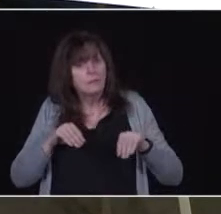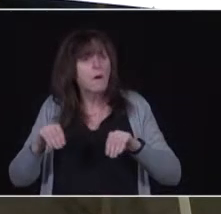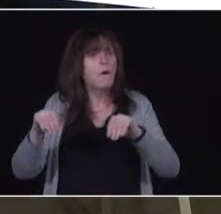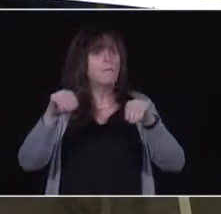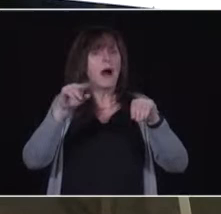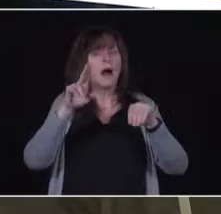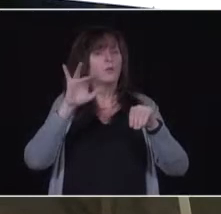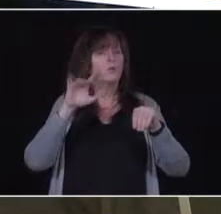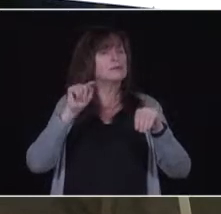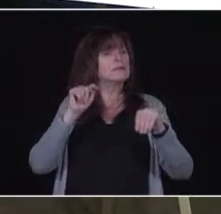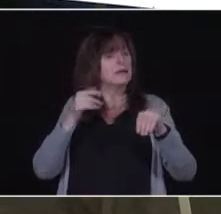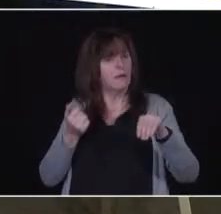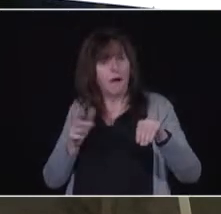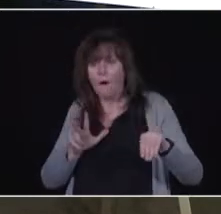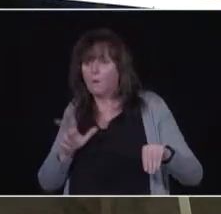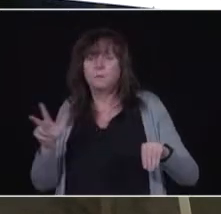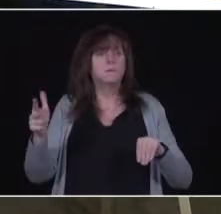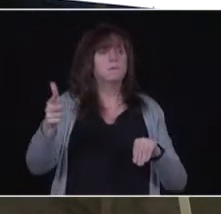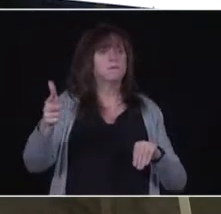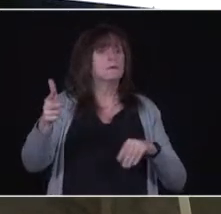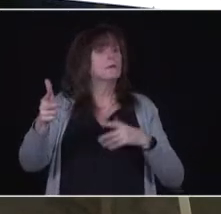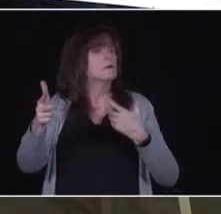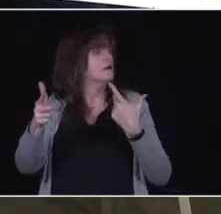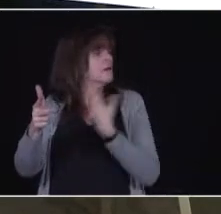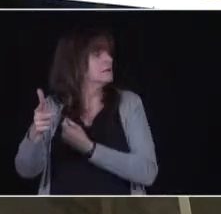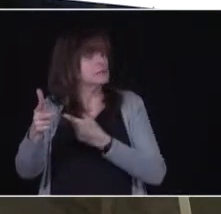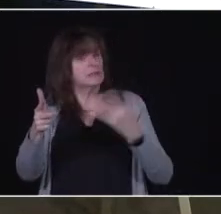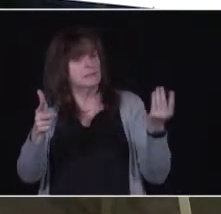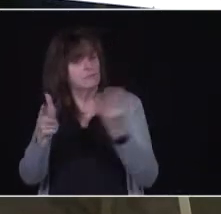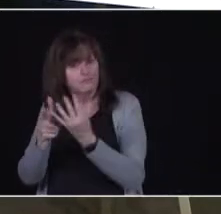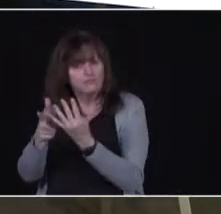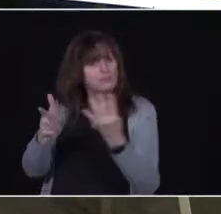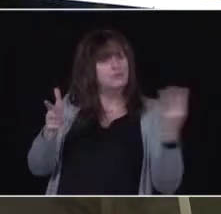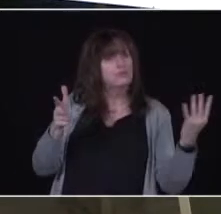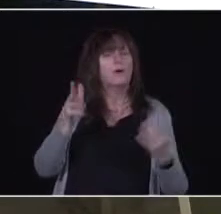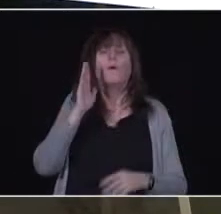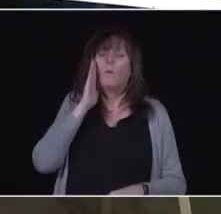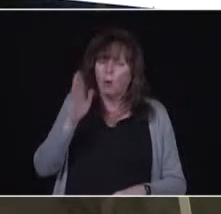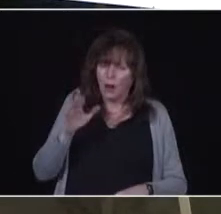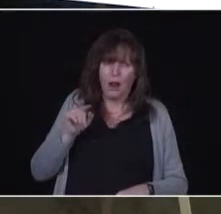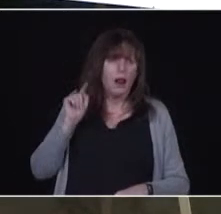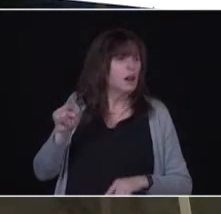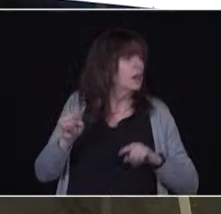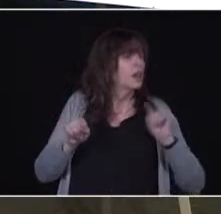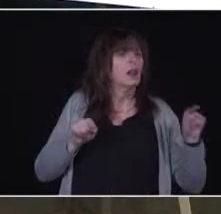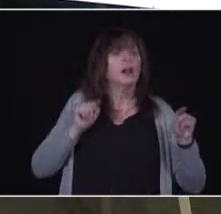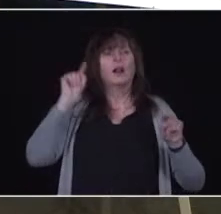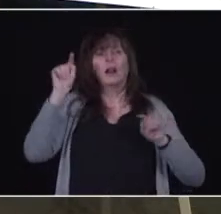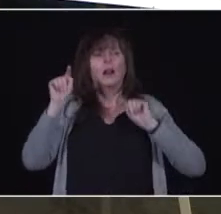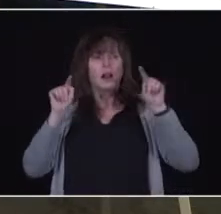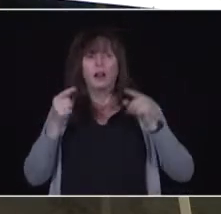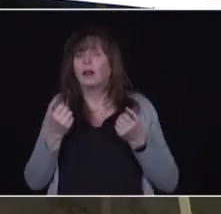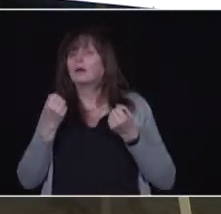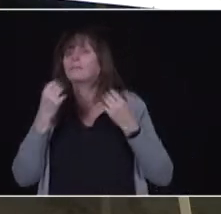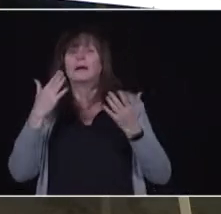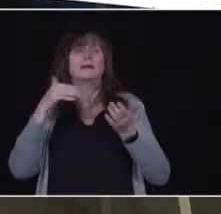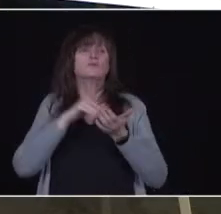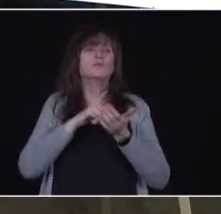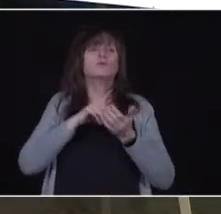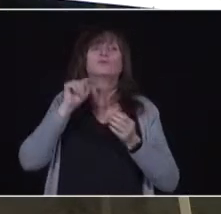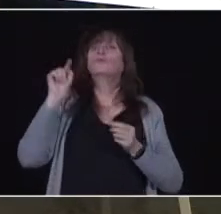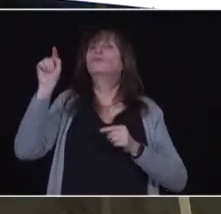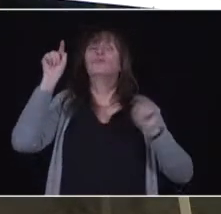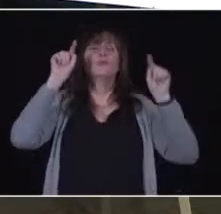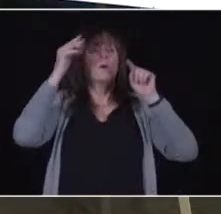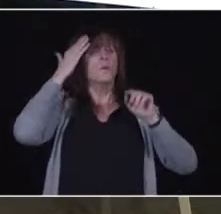they're not going to, I've been told by many of of the medical officers of health who know them, who know these populations, that many of these folks, they will not